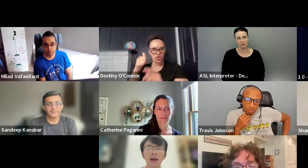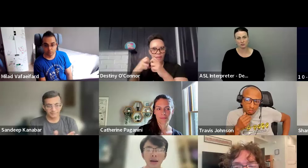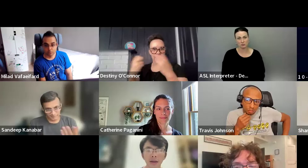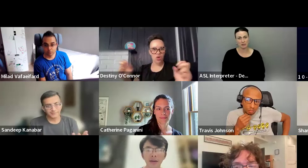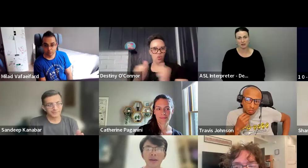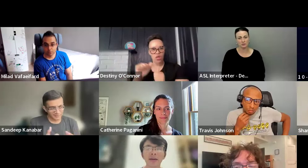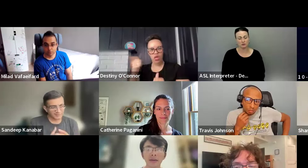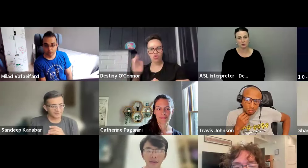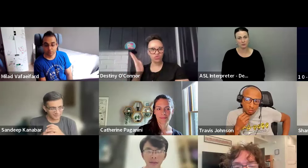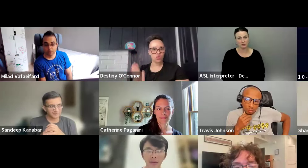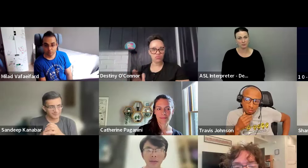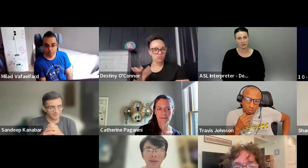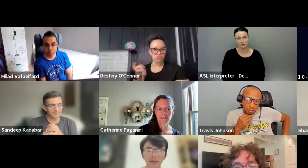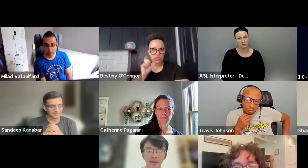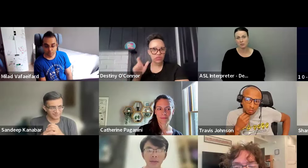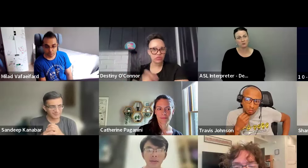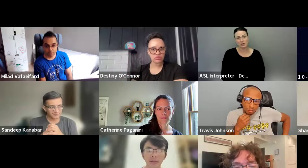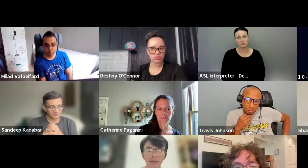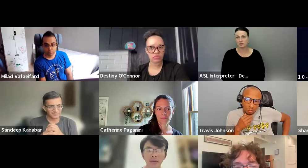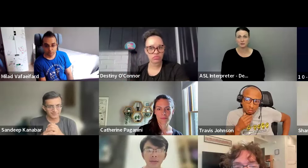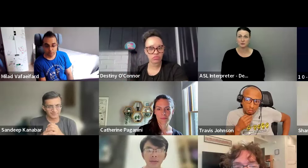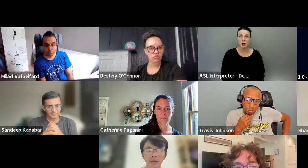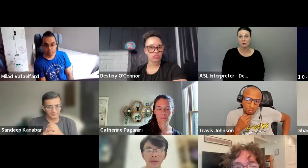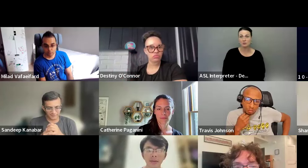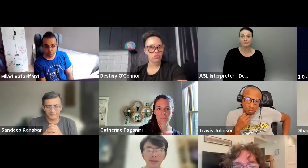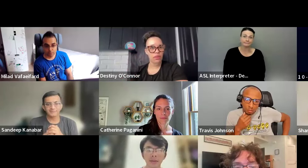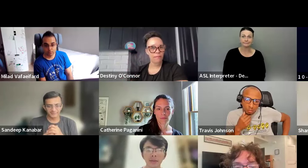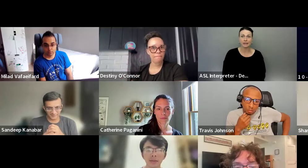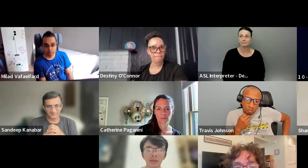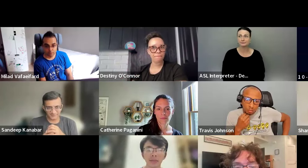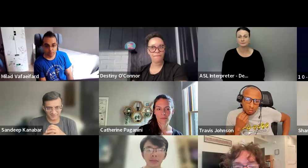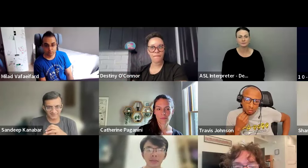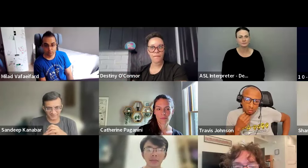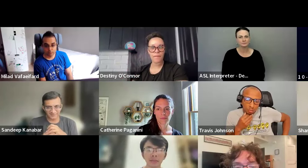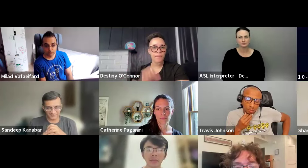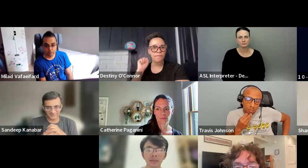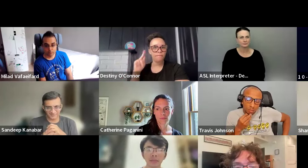certification to speak up. So I was on the panel with other presenters as well. So yeah.